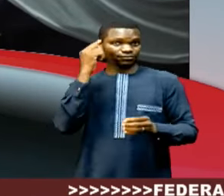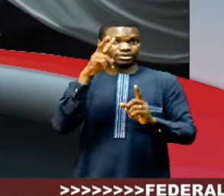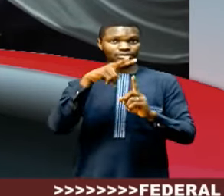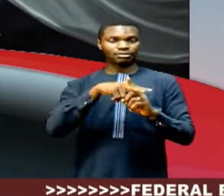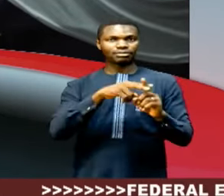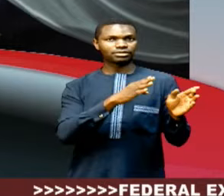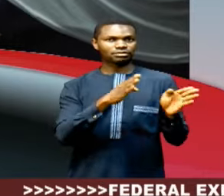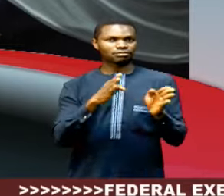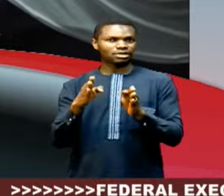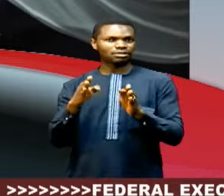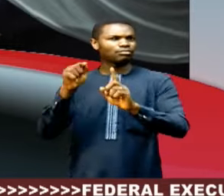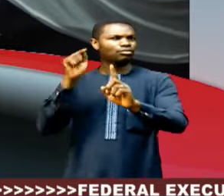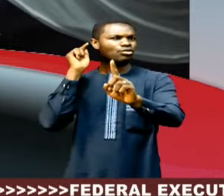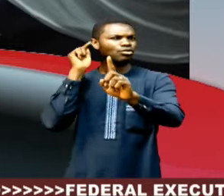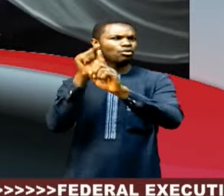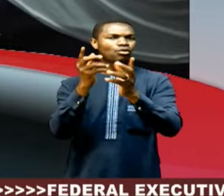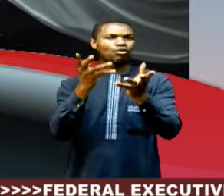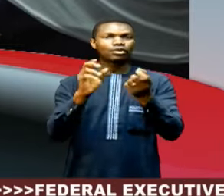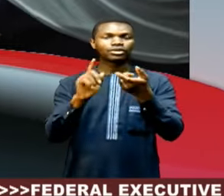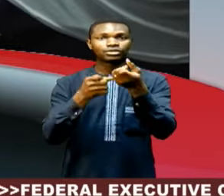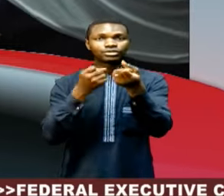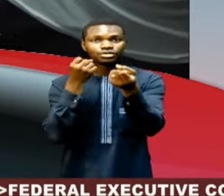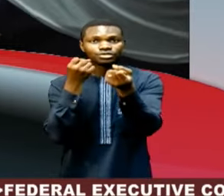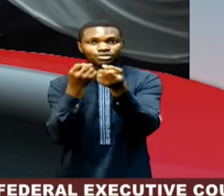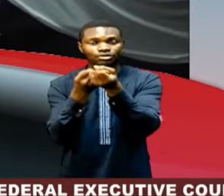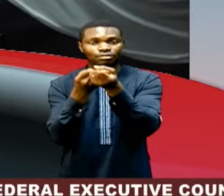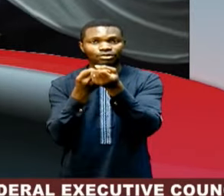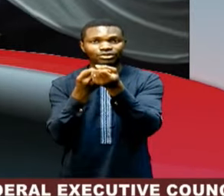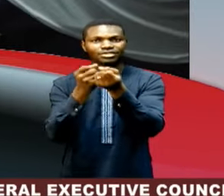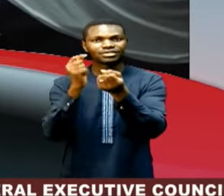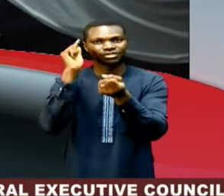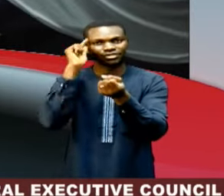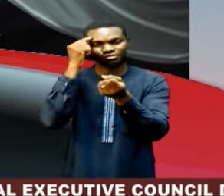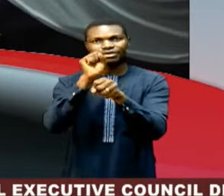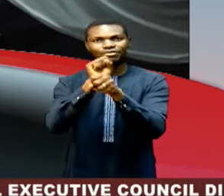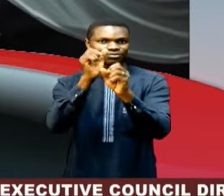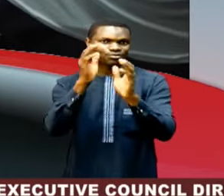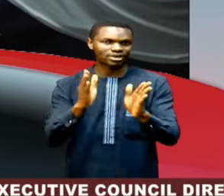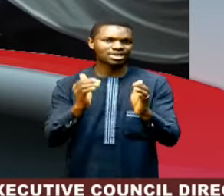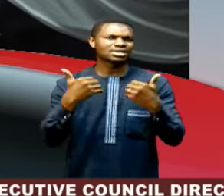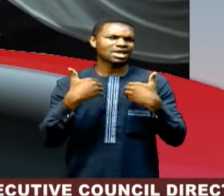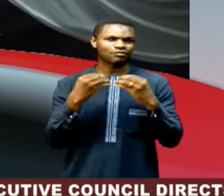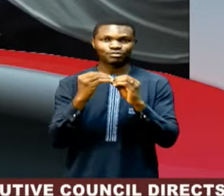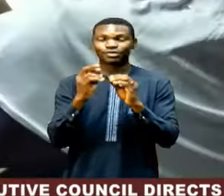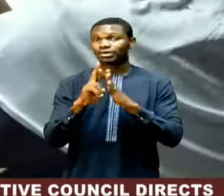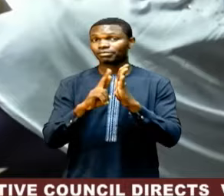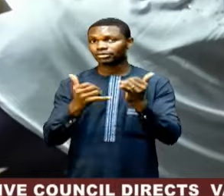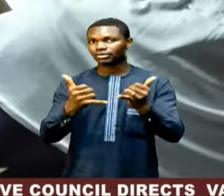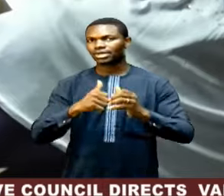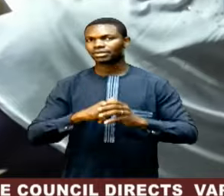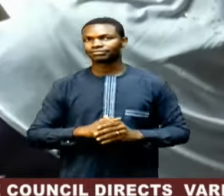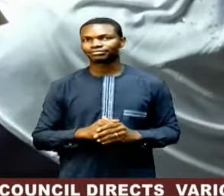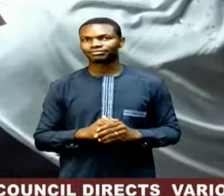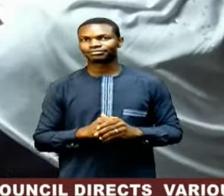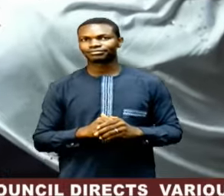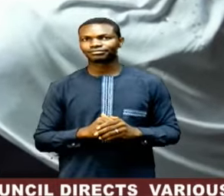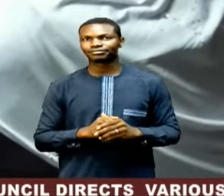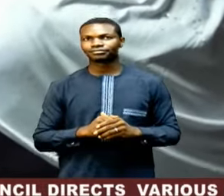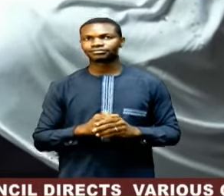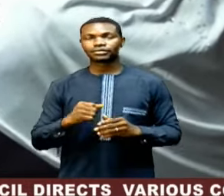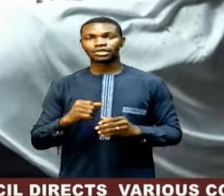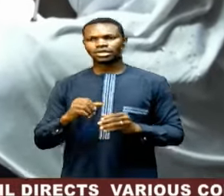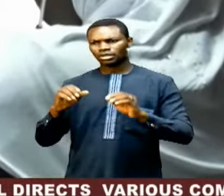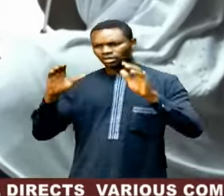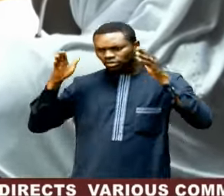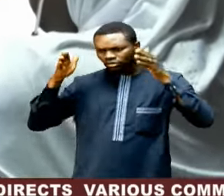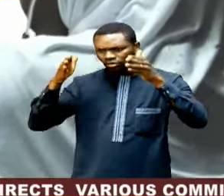at enhancing the value proposition for civil servants. Hammond Javani will tell us more. The commitment of